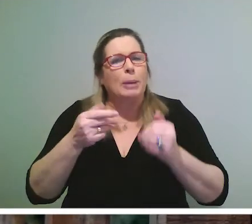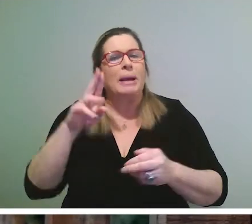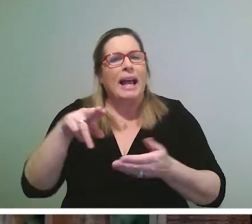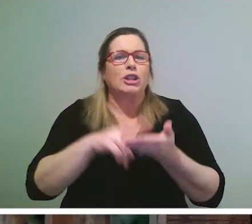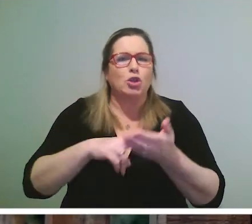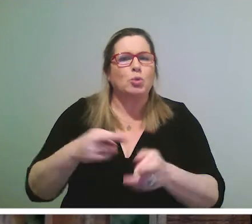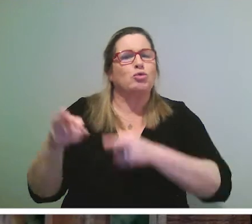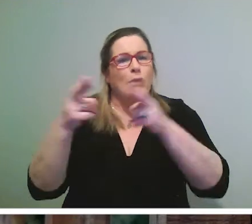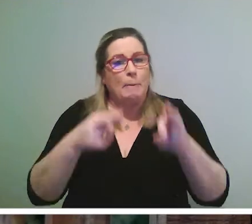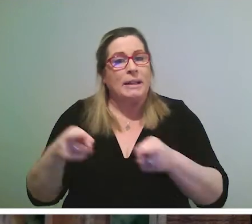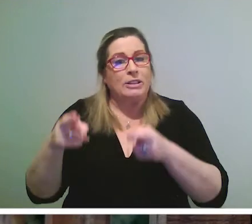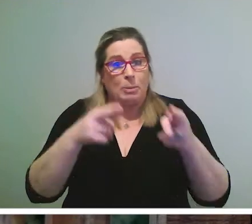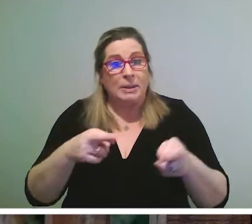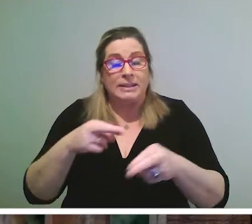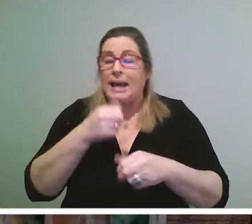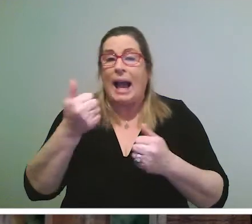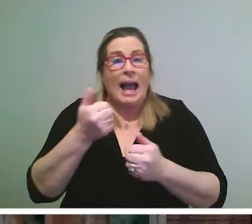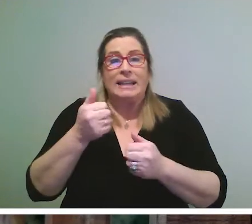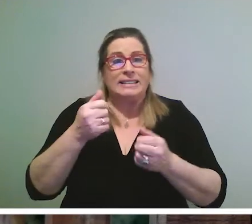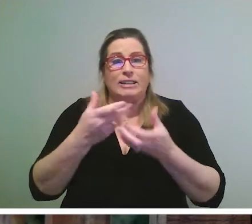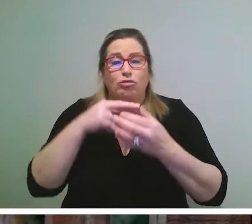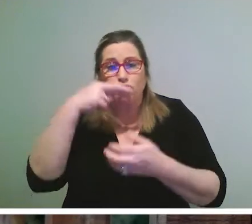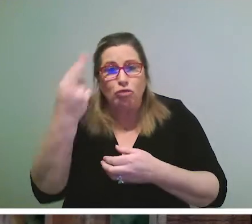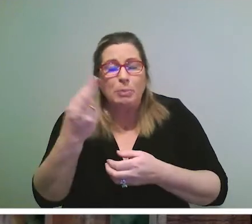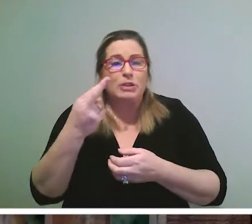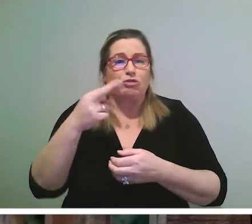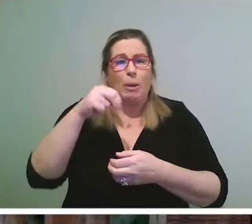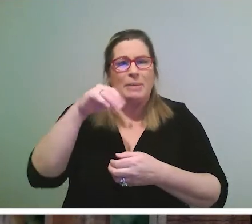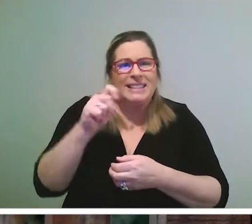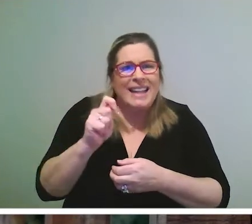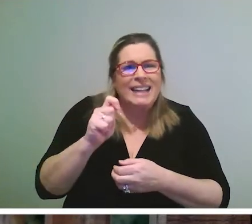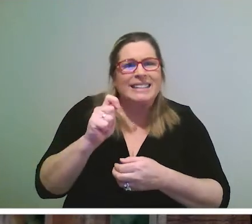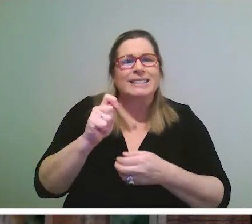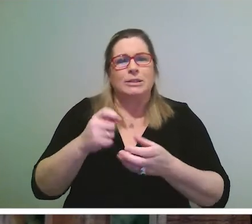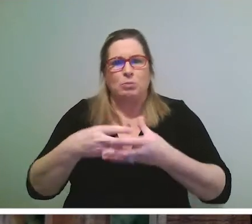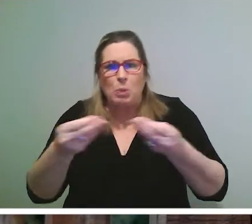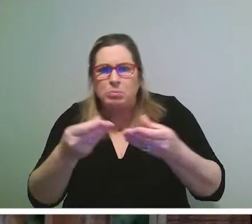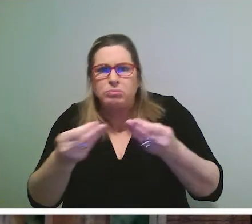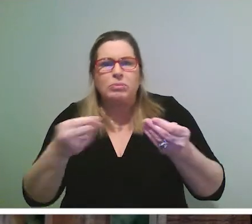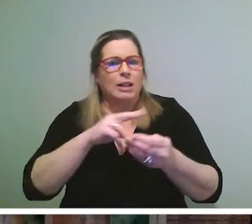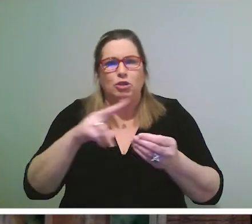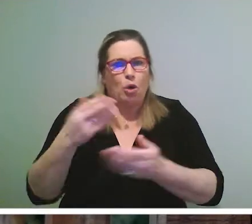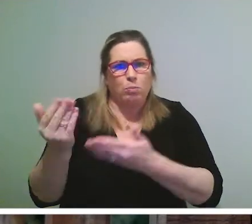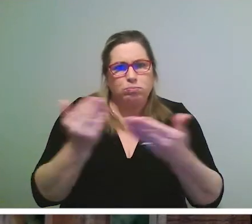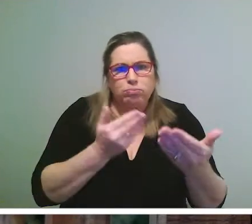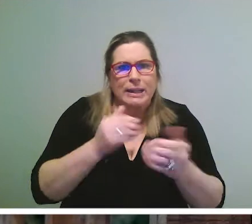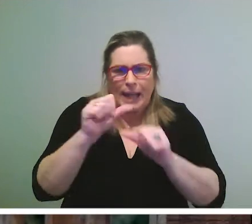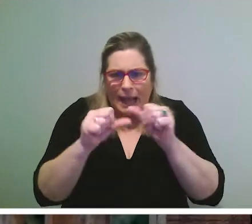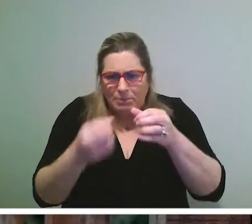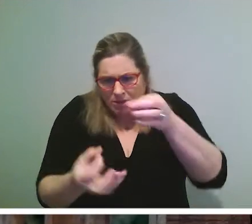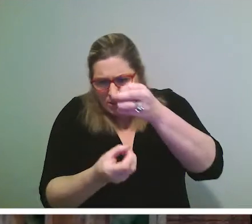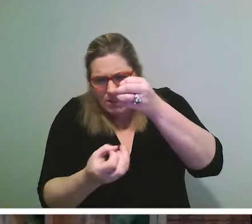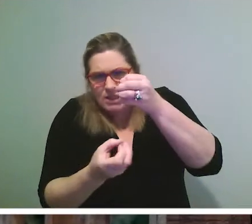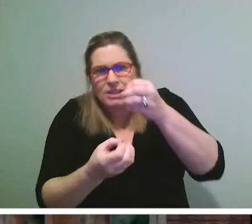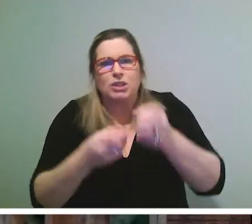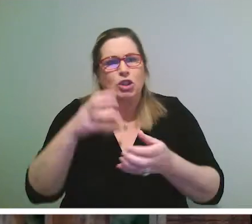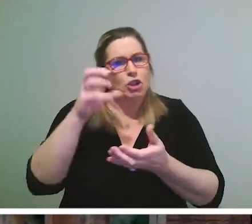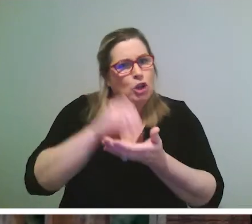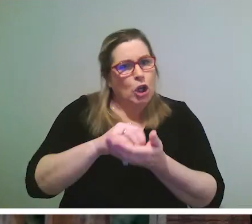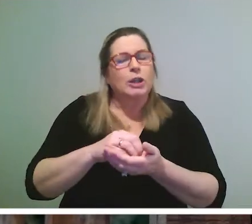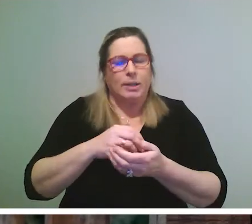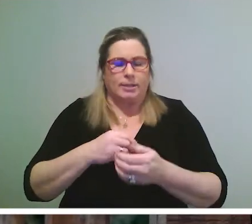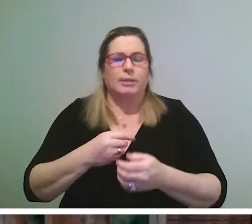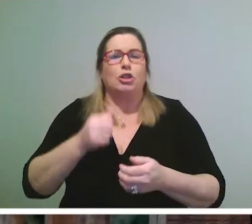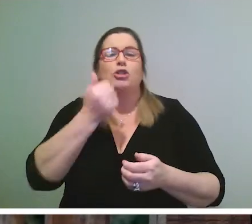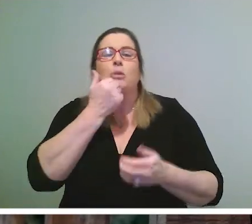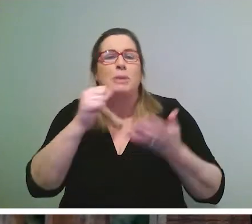Clear all debris from nets, waders and boats to prevent the carrying of invasive species with you. Number six, dispose